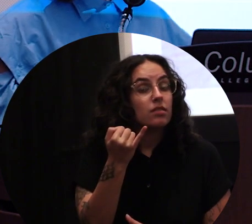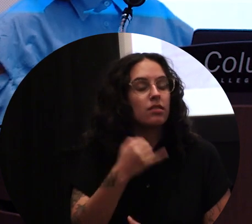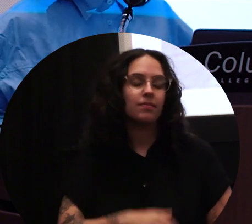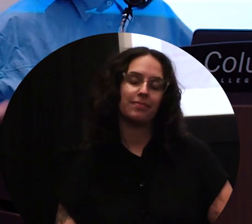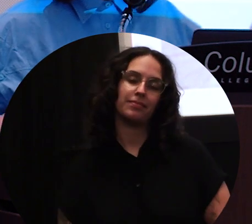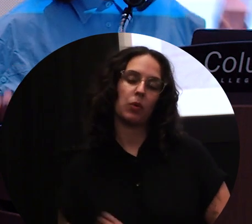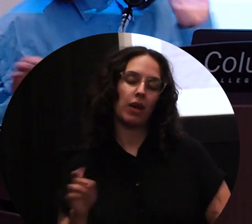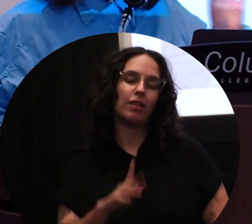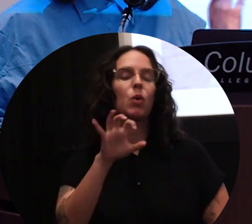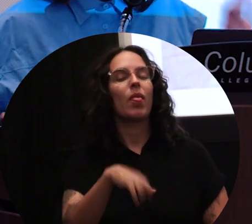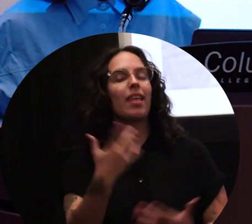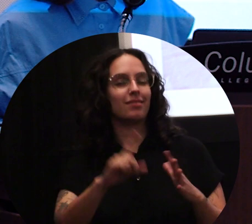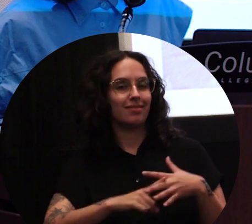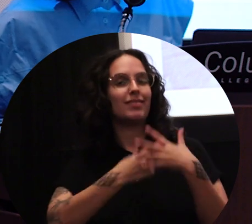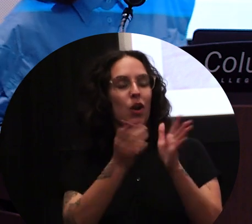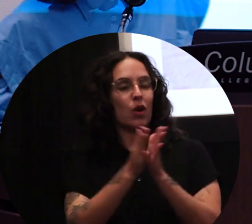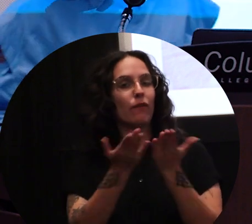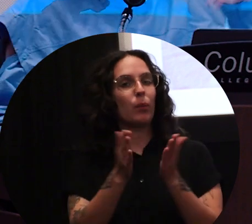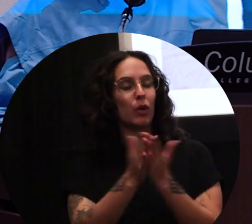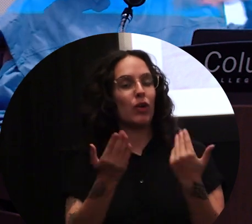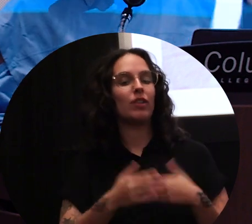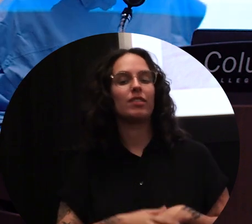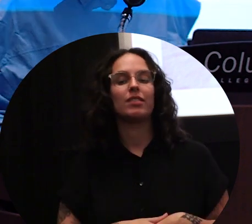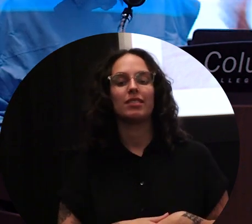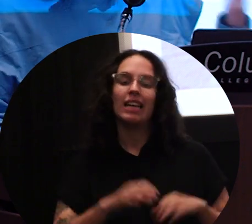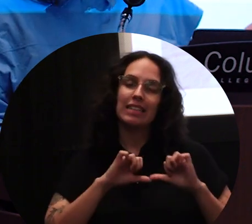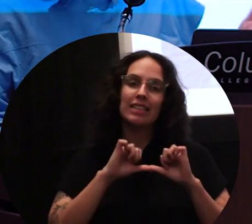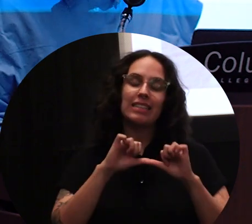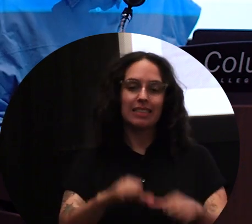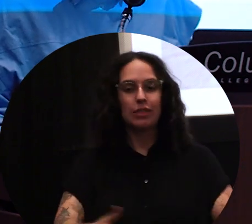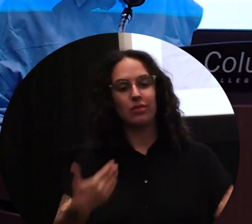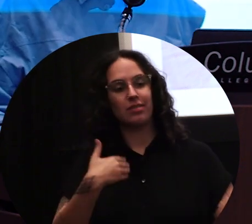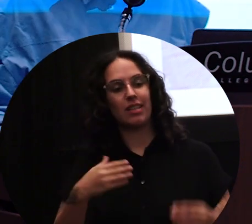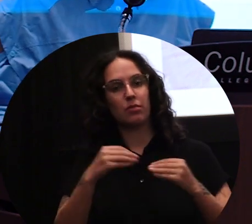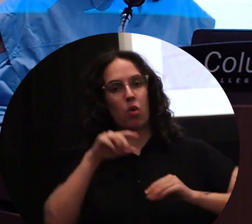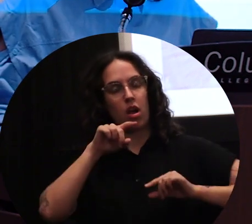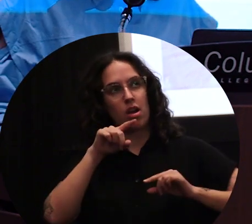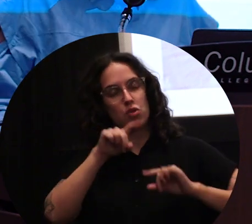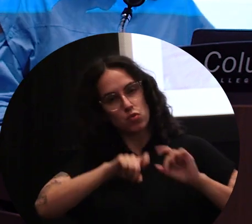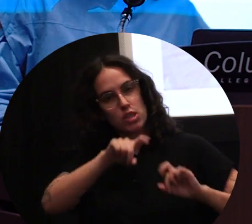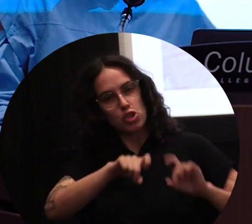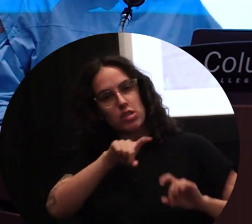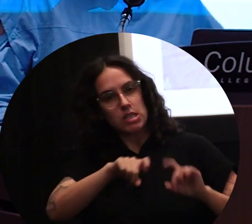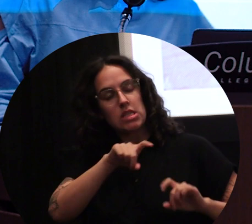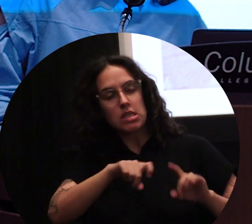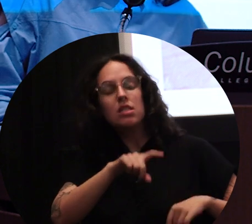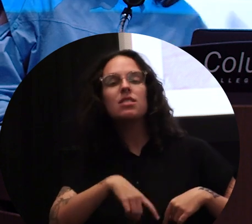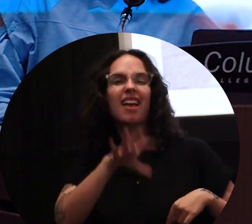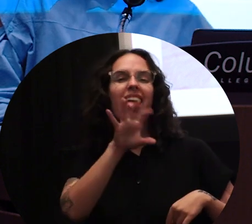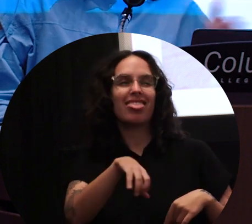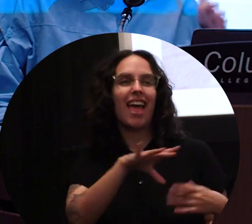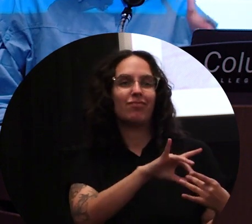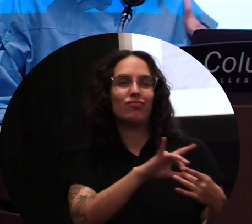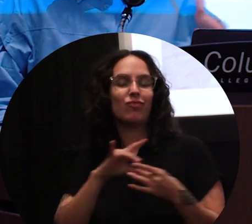Okay, so that's the beginning part of the book. The book continues to have more questions, which I think, you know, really is rooted in